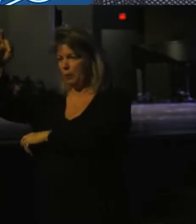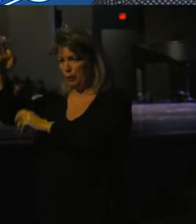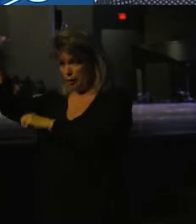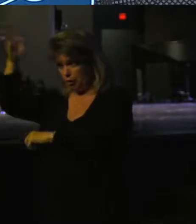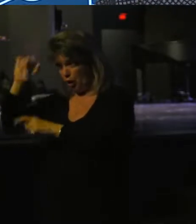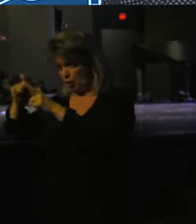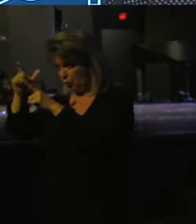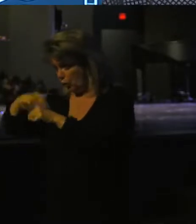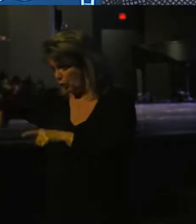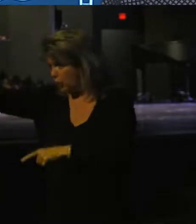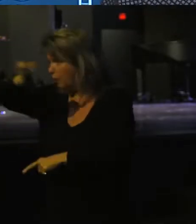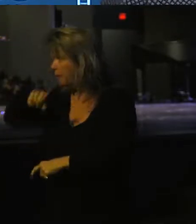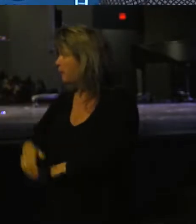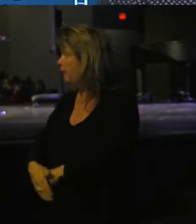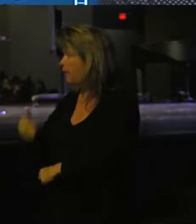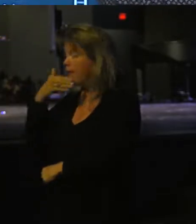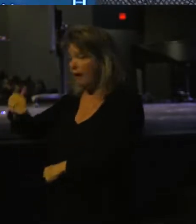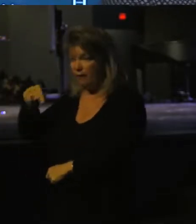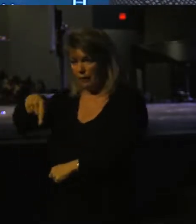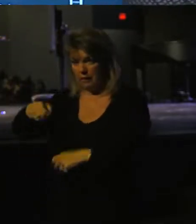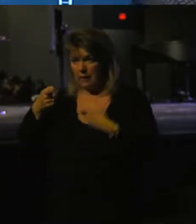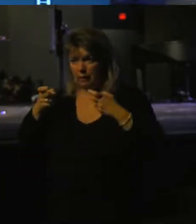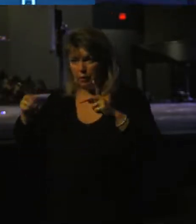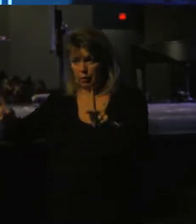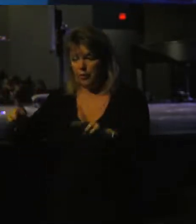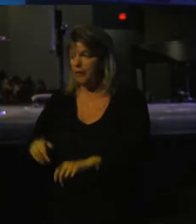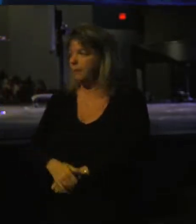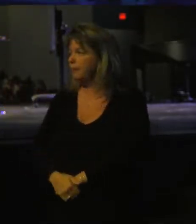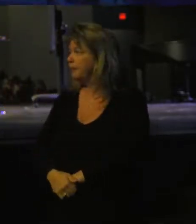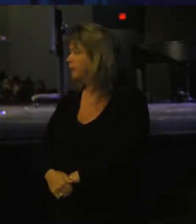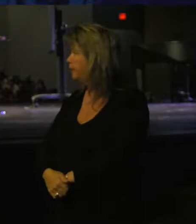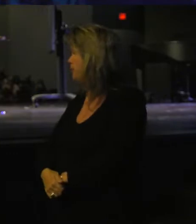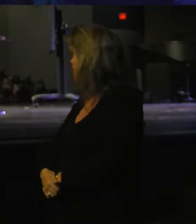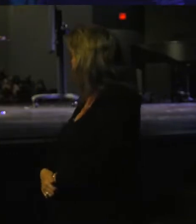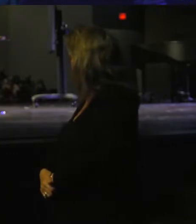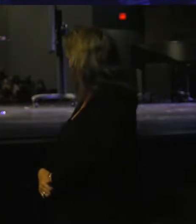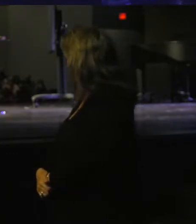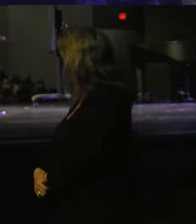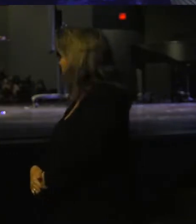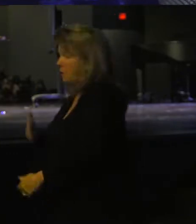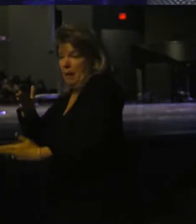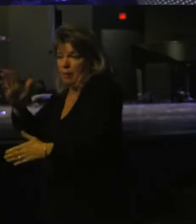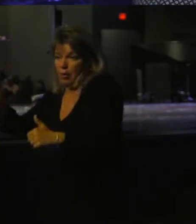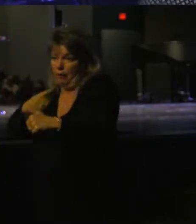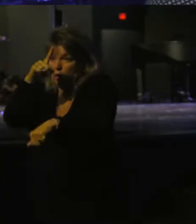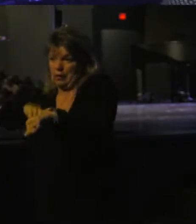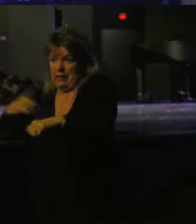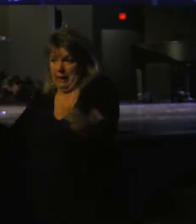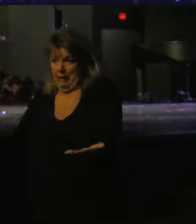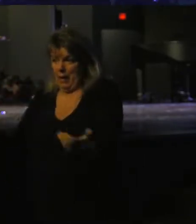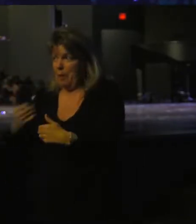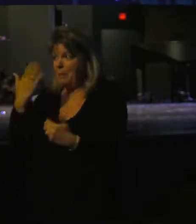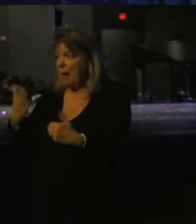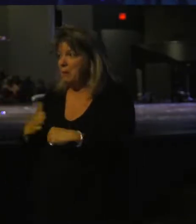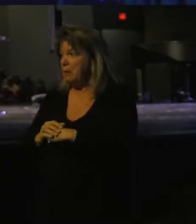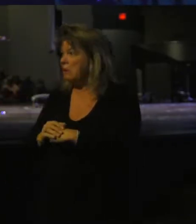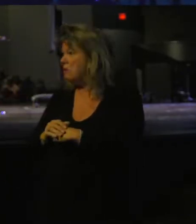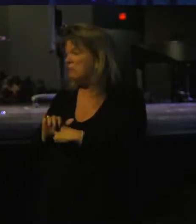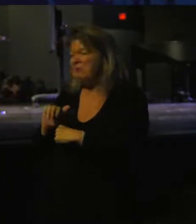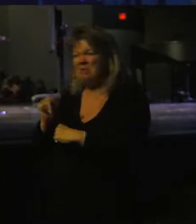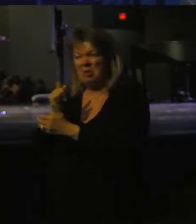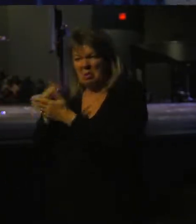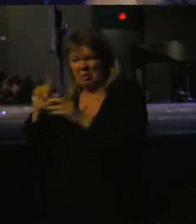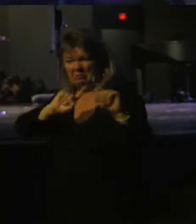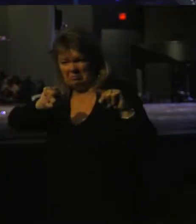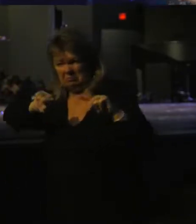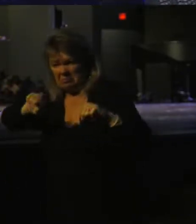God's word to you. Thank you for this opportunity. If this is maybe your first time here, maybe you've been here a couple weeks, but